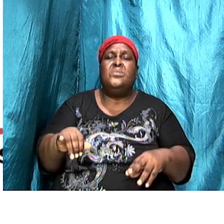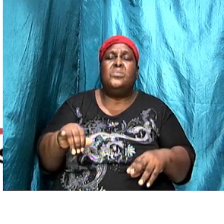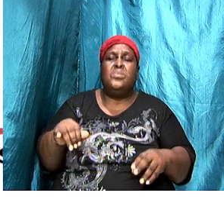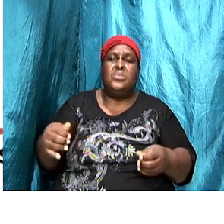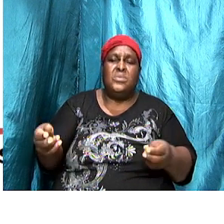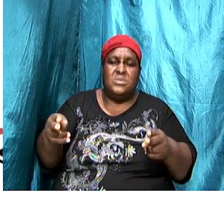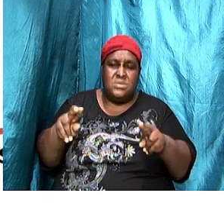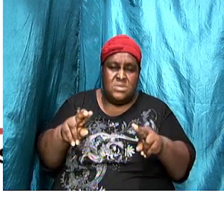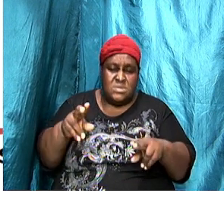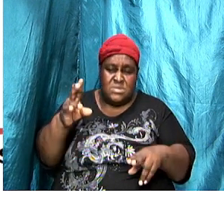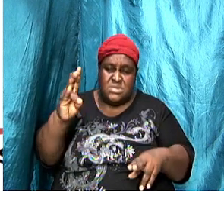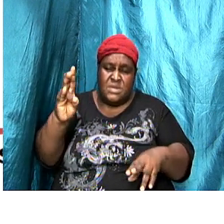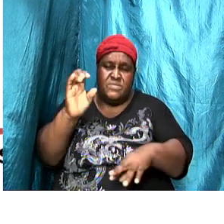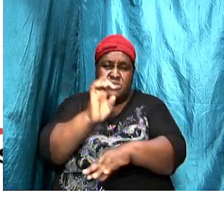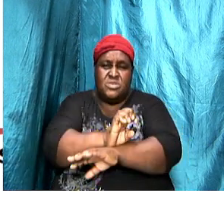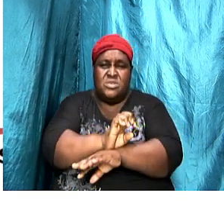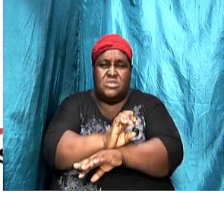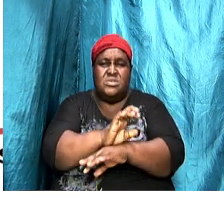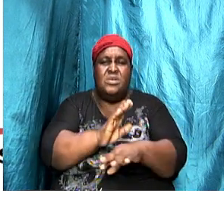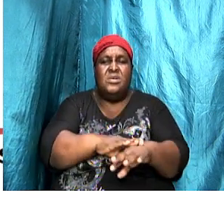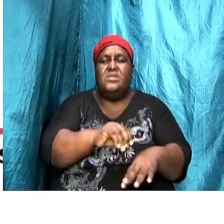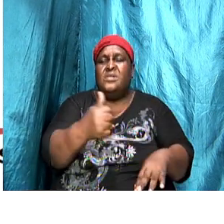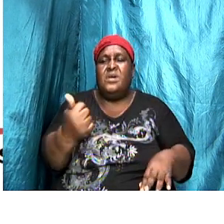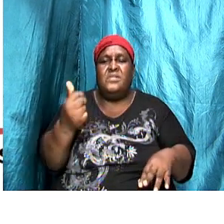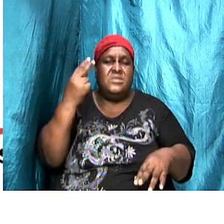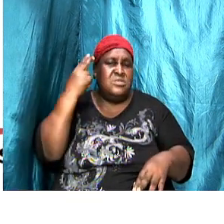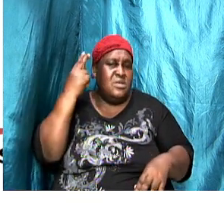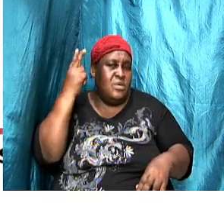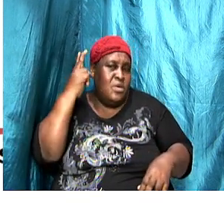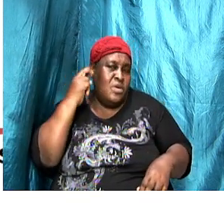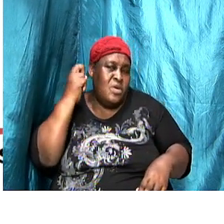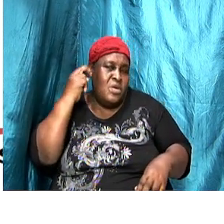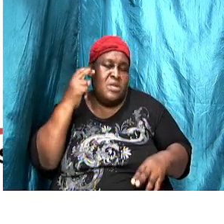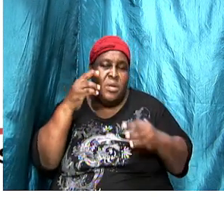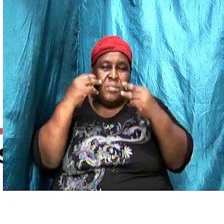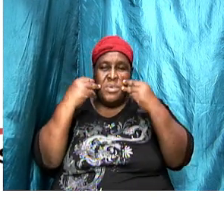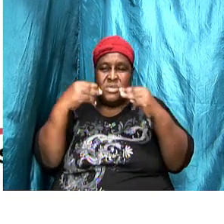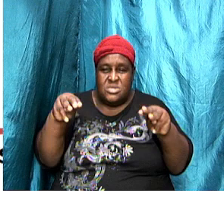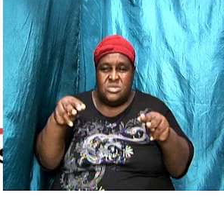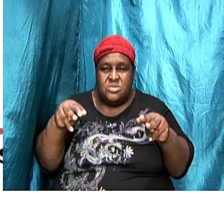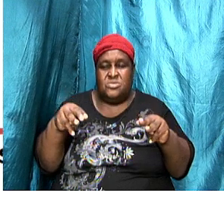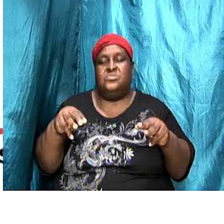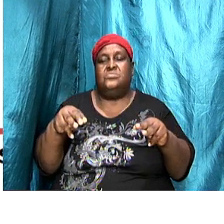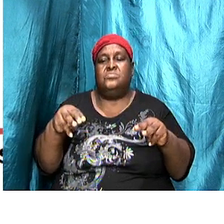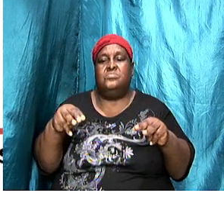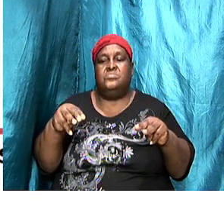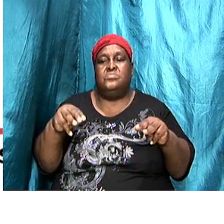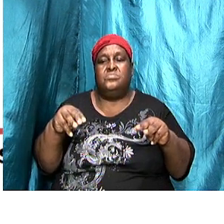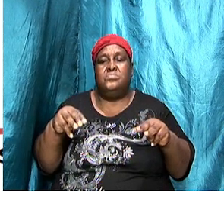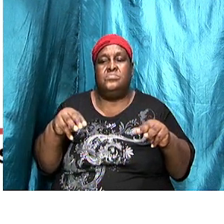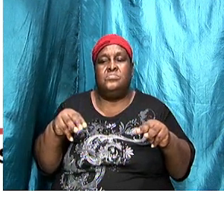and on the others that would have heard the messages that were there. Because no doubt, whatever